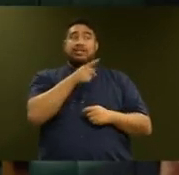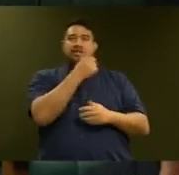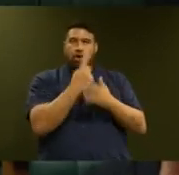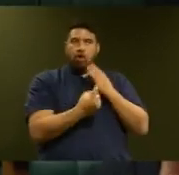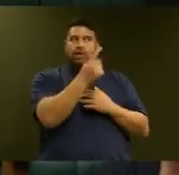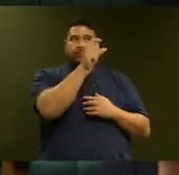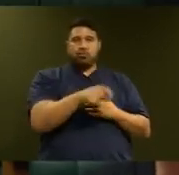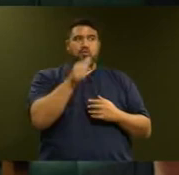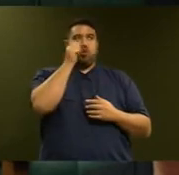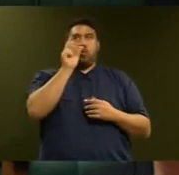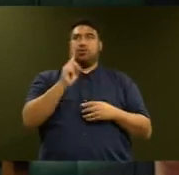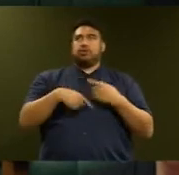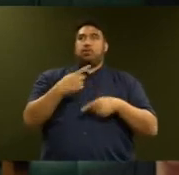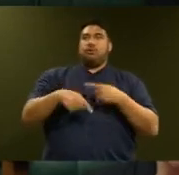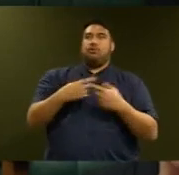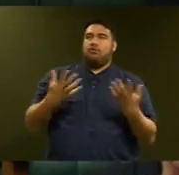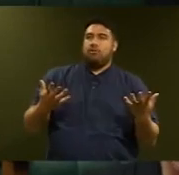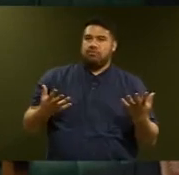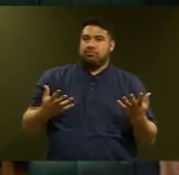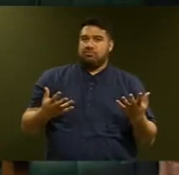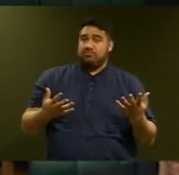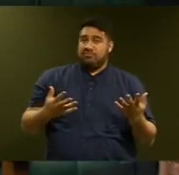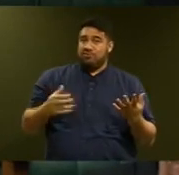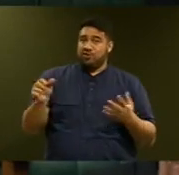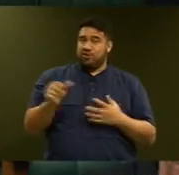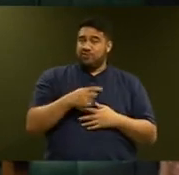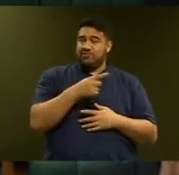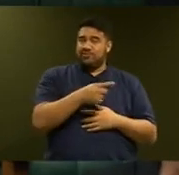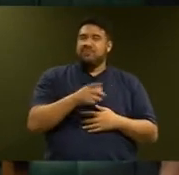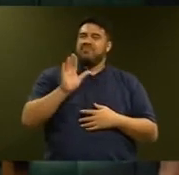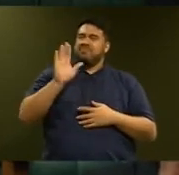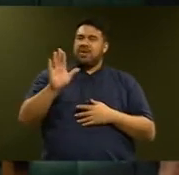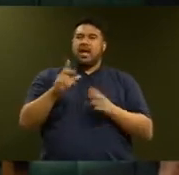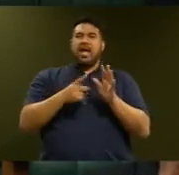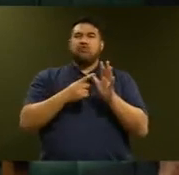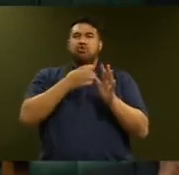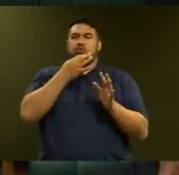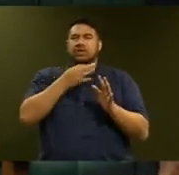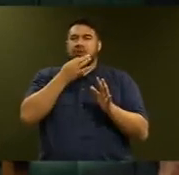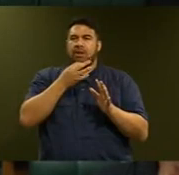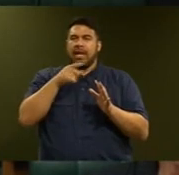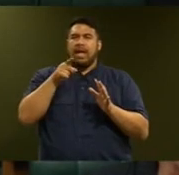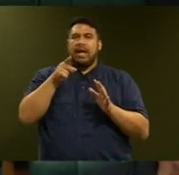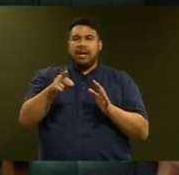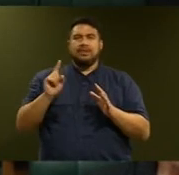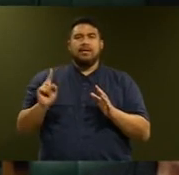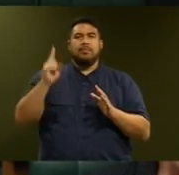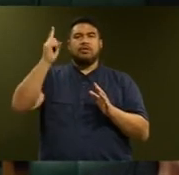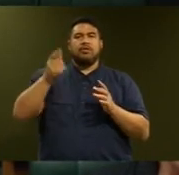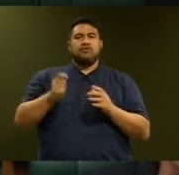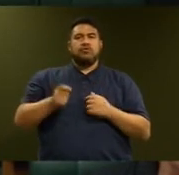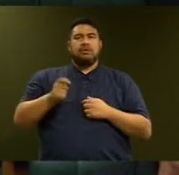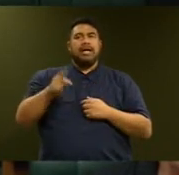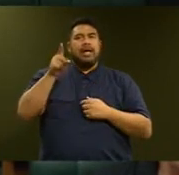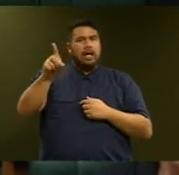on behalf of the Prime Minister, the Minister of Justice, the Honourable Andrew Little is doing an excellent job in finally